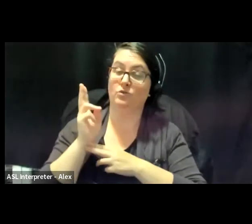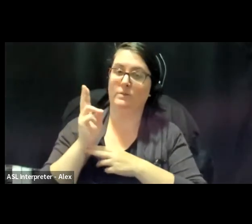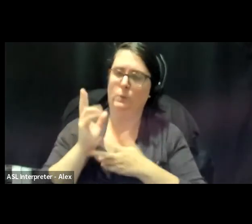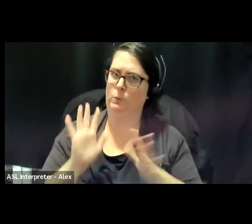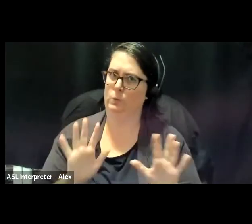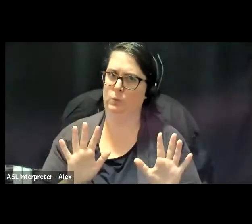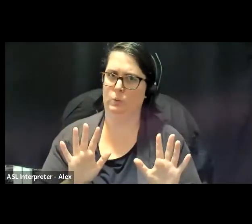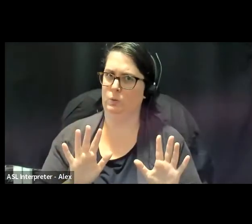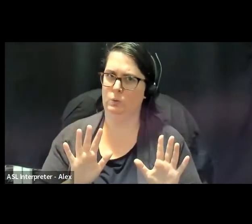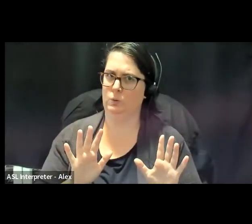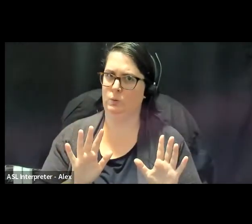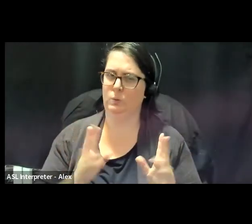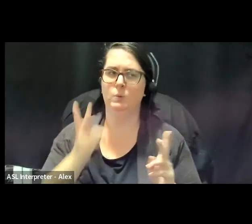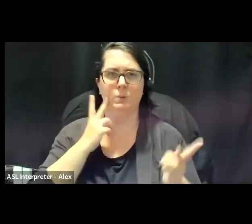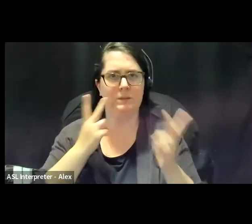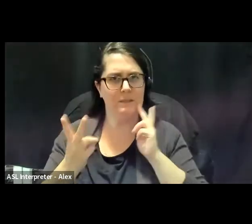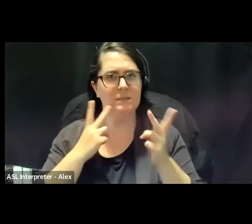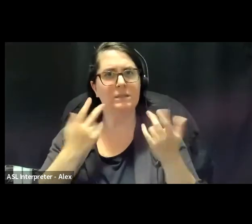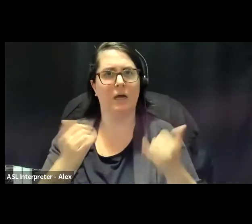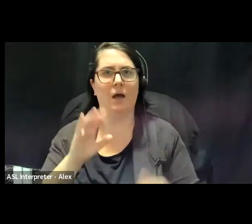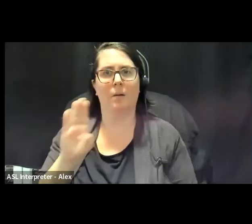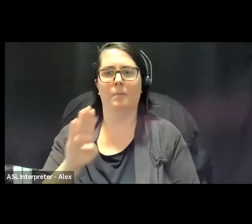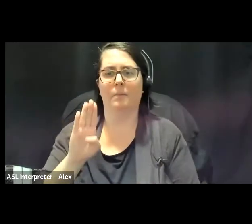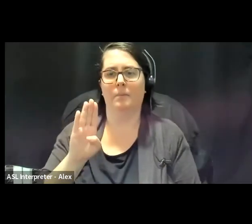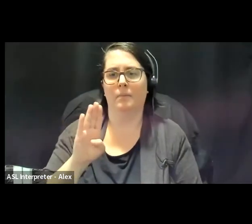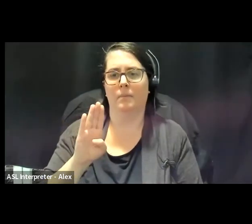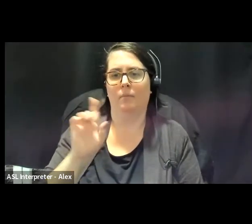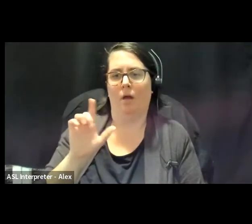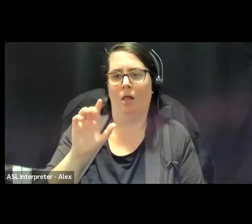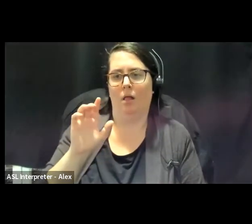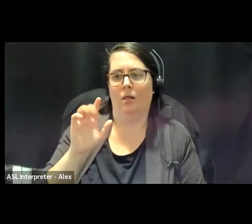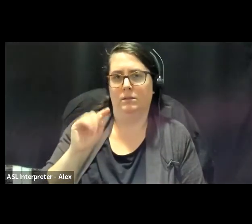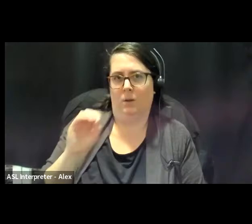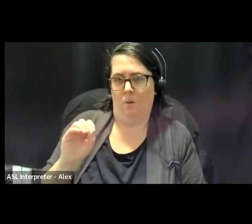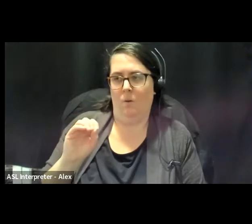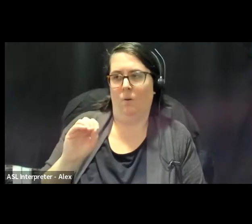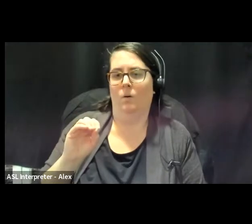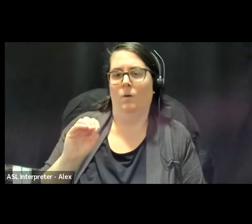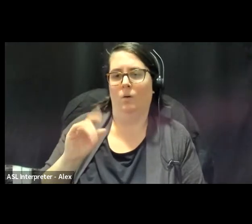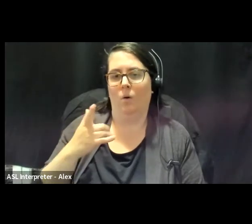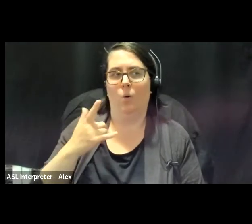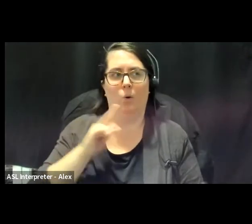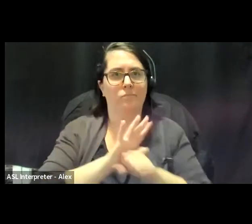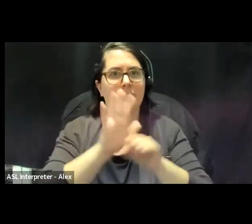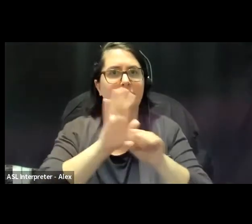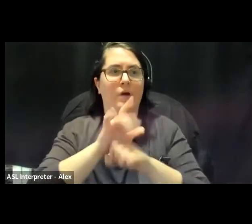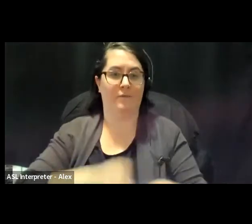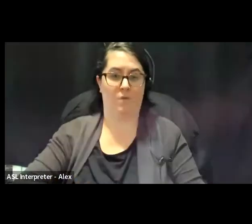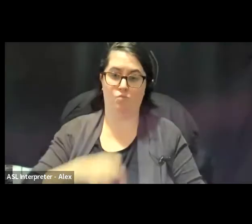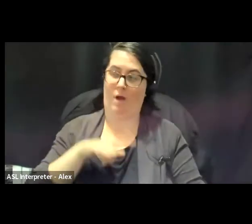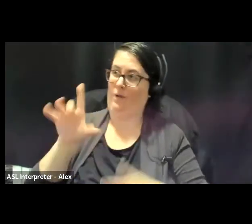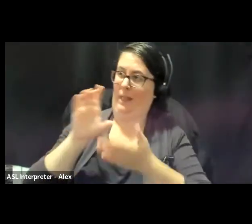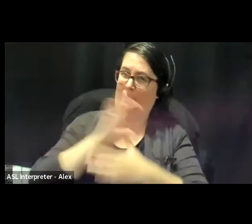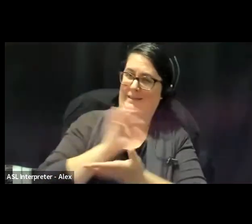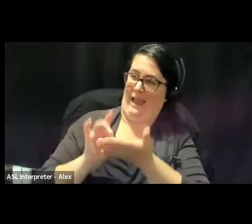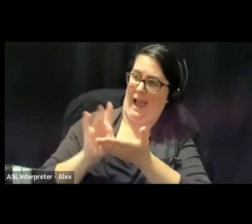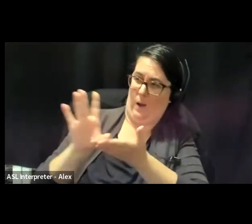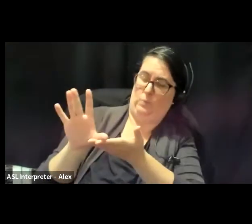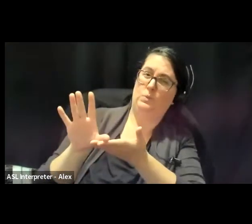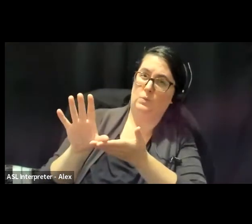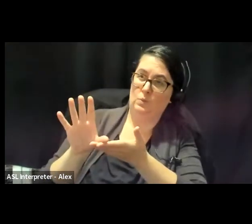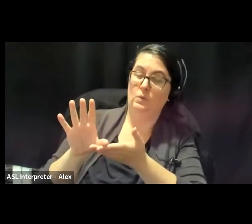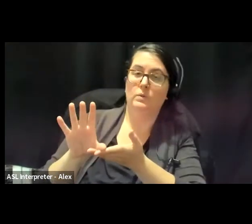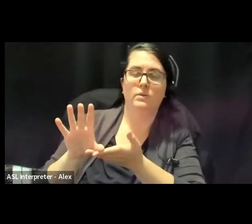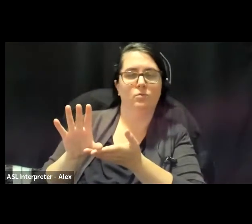mainstream reaction to when BLMTO or, you know, protested at pride to get the police out of pride, which again is something that is